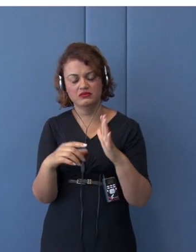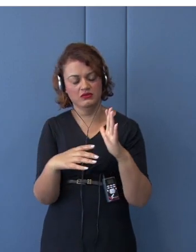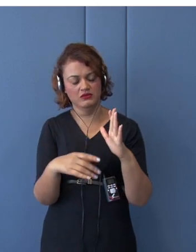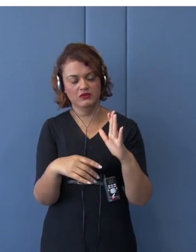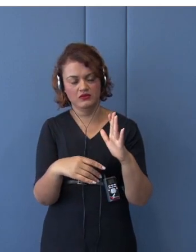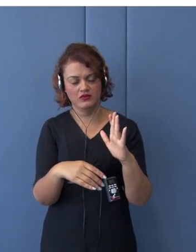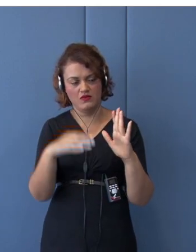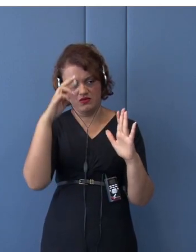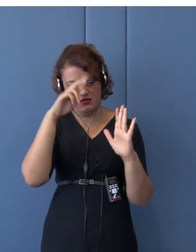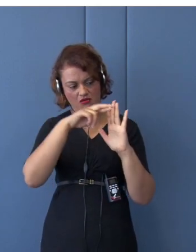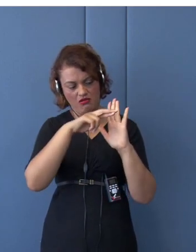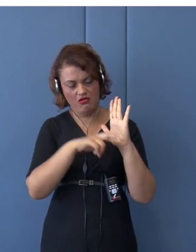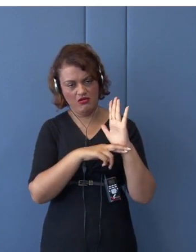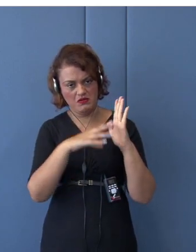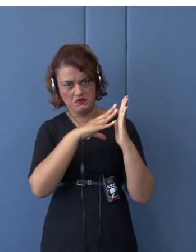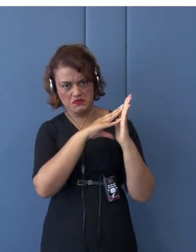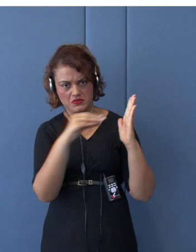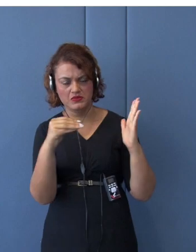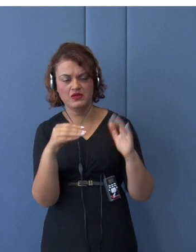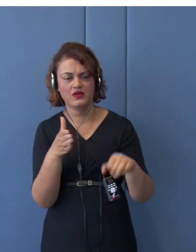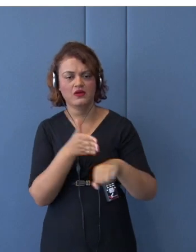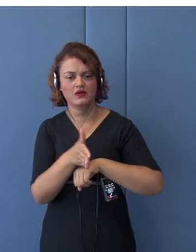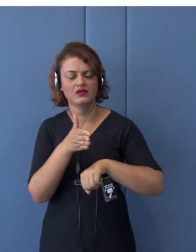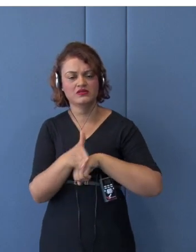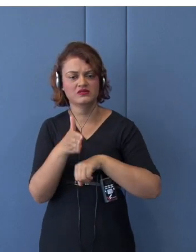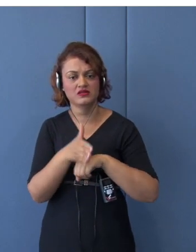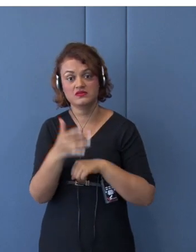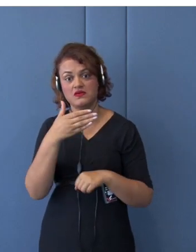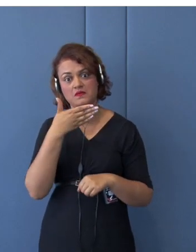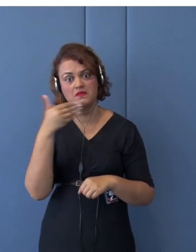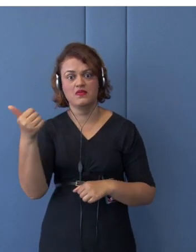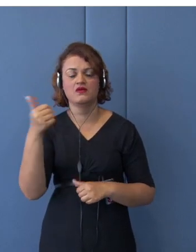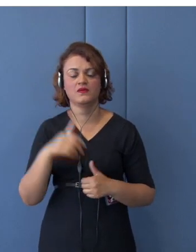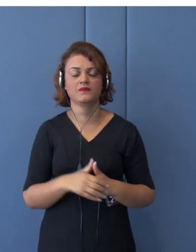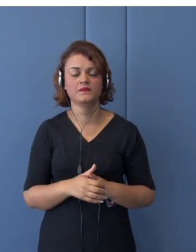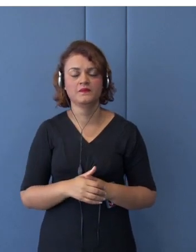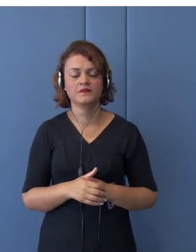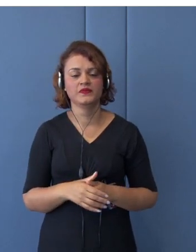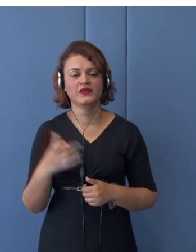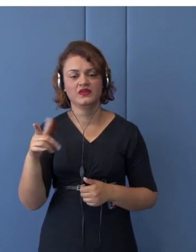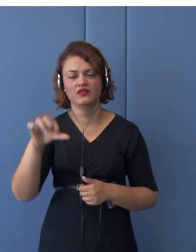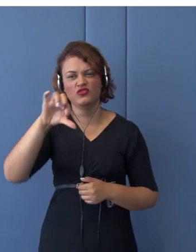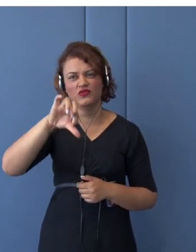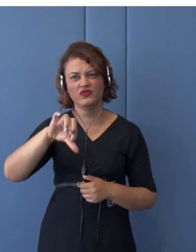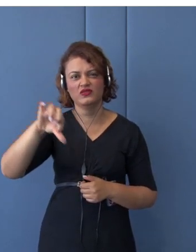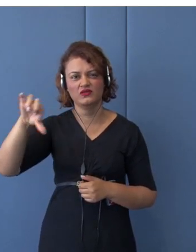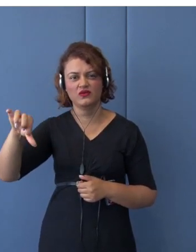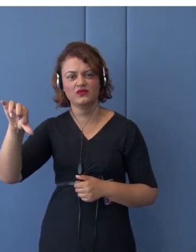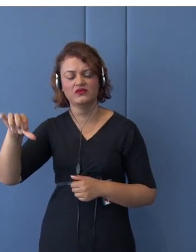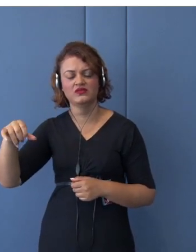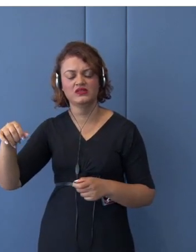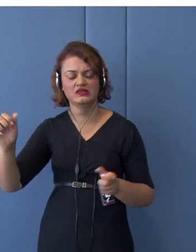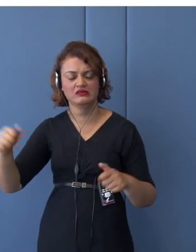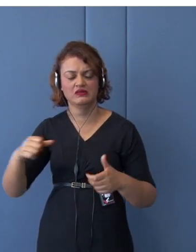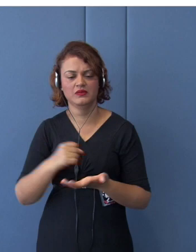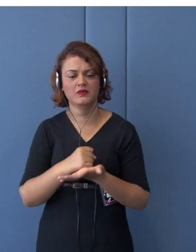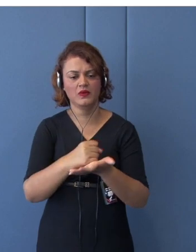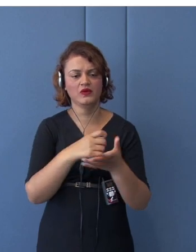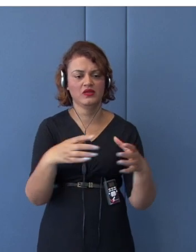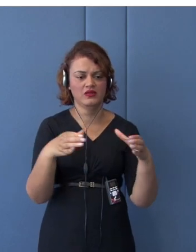because it covers almost 99.9% of the goods, industrial goods, and